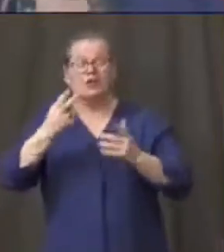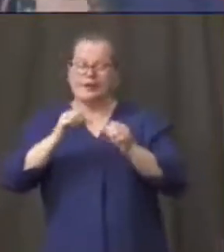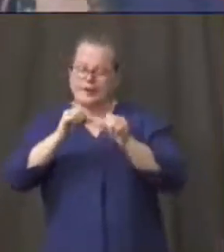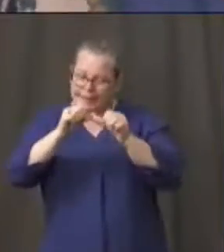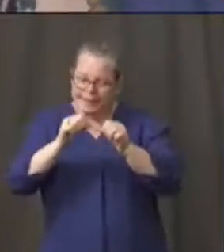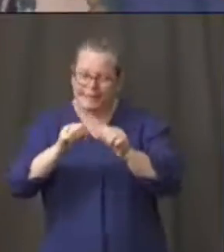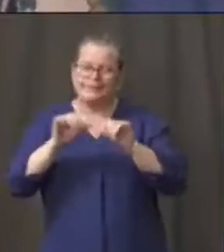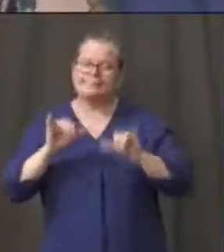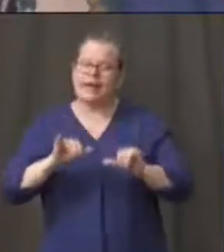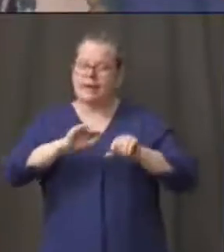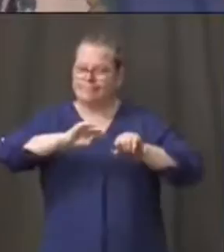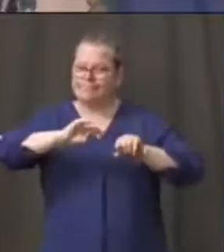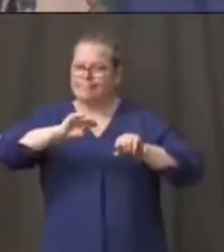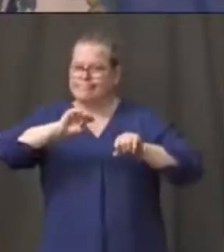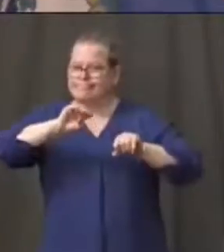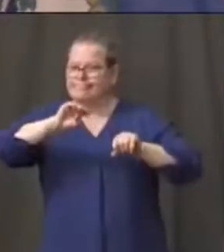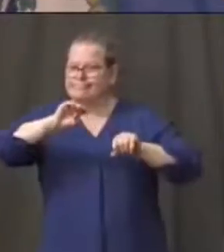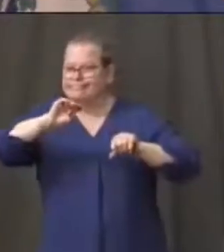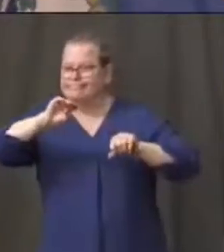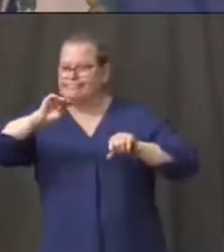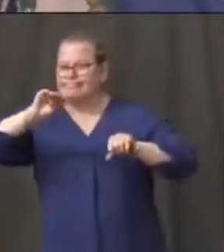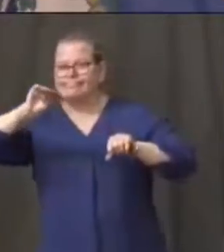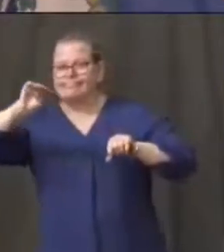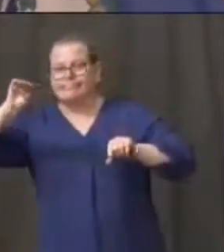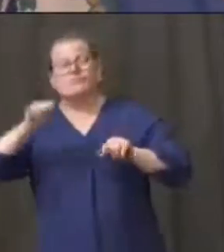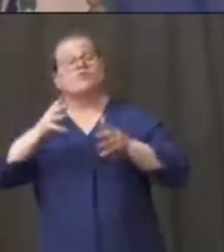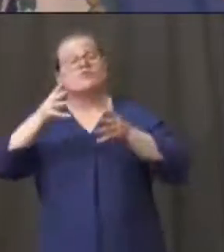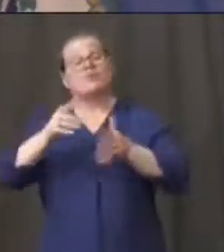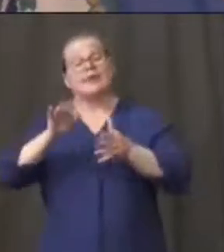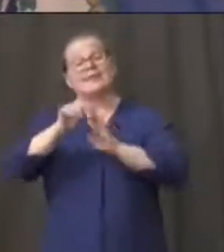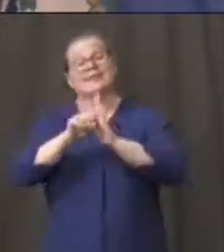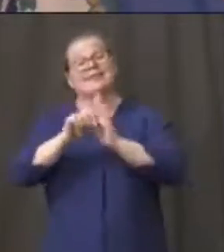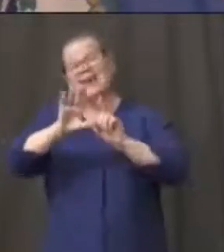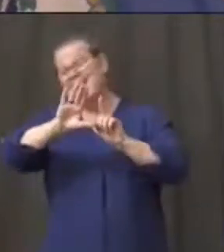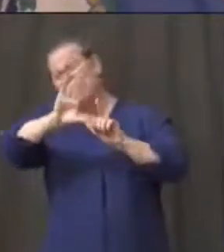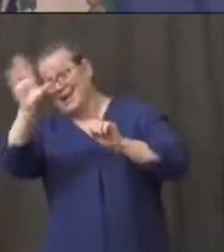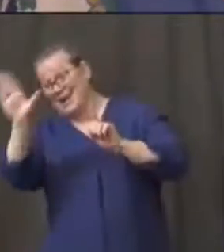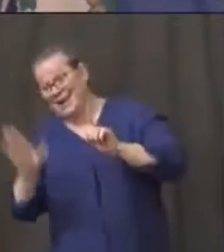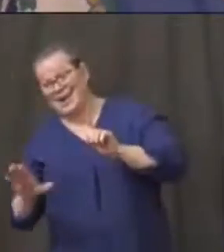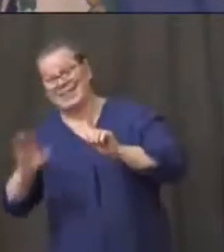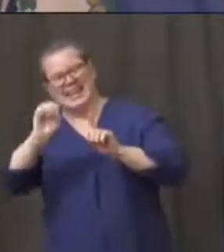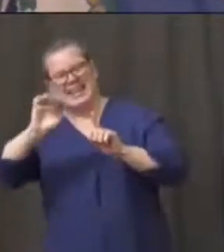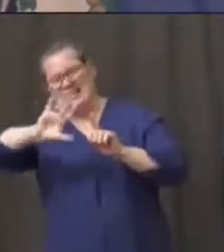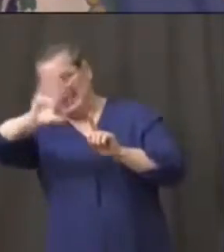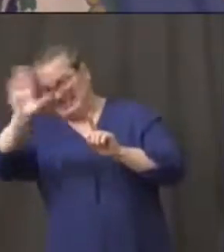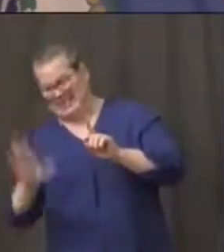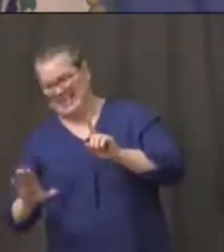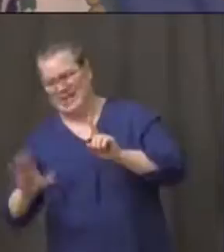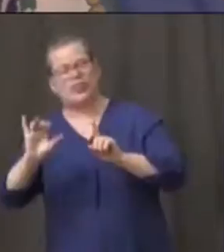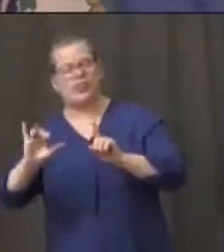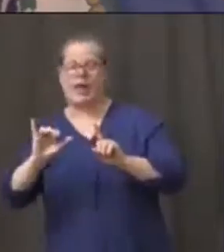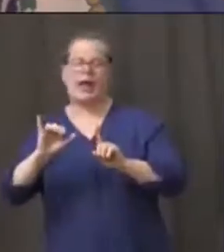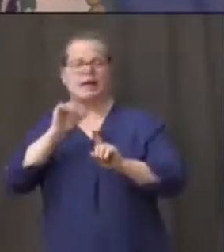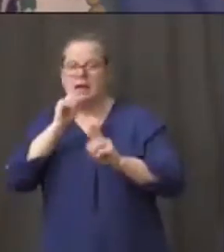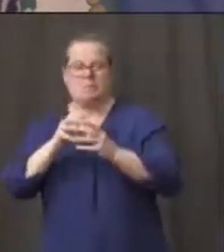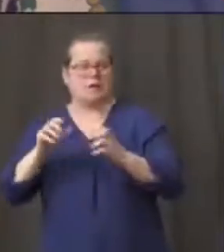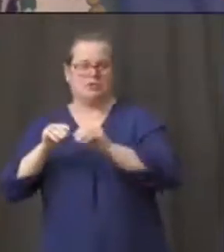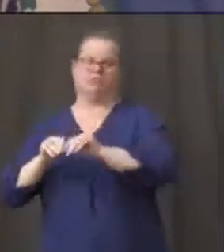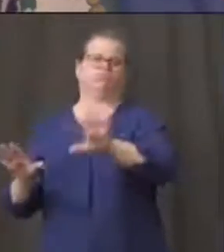state is still relatively untouched, which means it gives us an opportunity to make sure the infection does not hit there as hard.